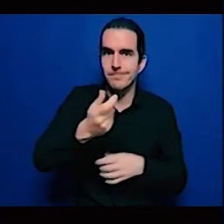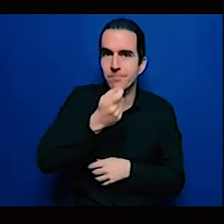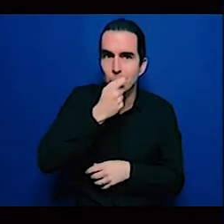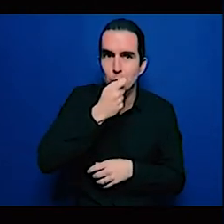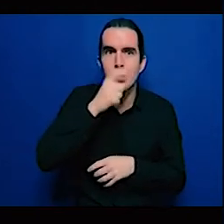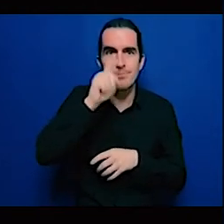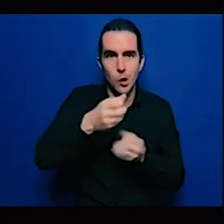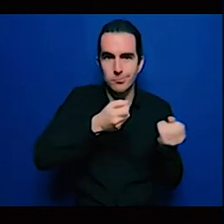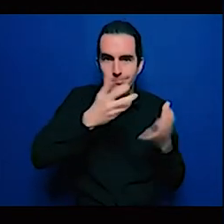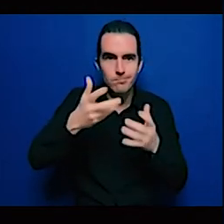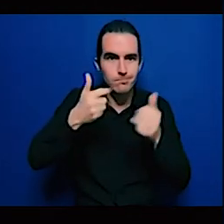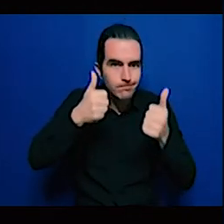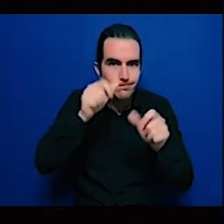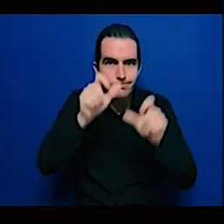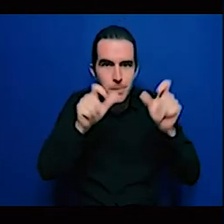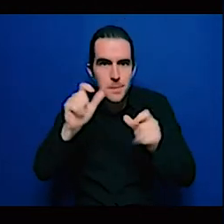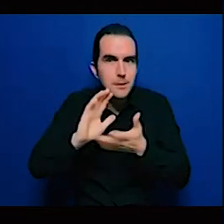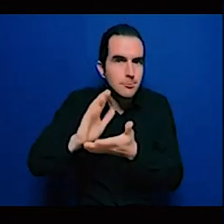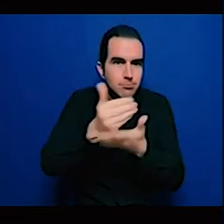uses